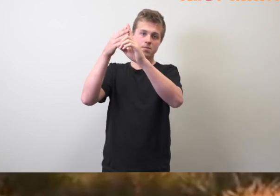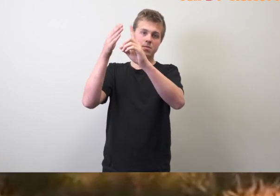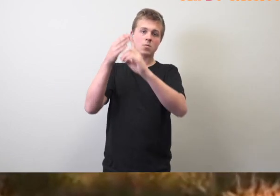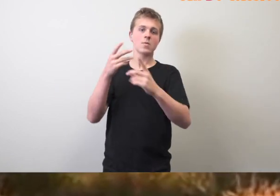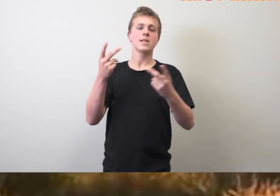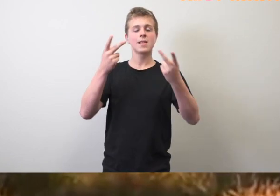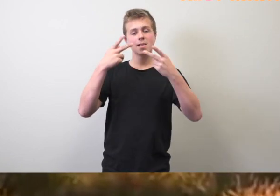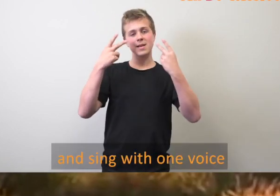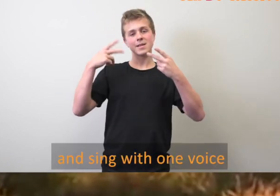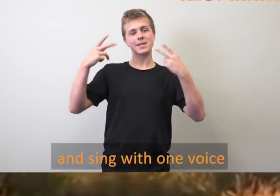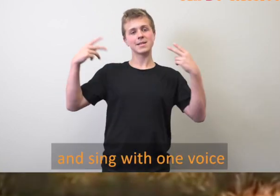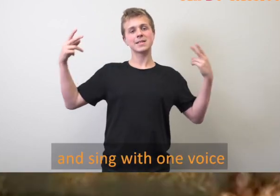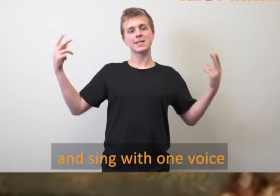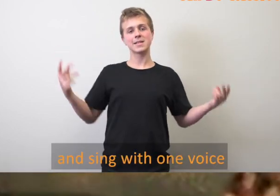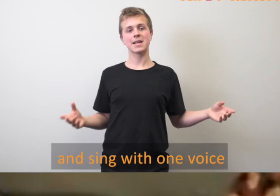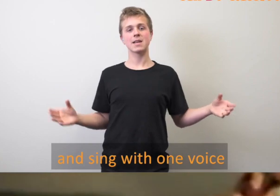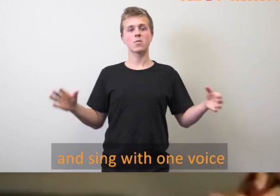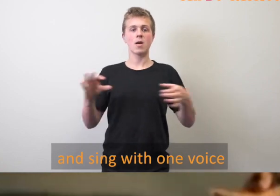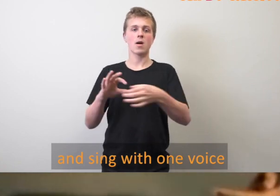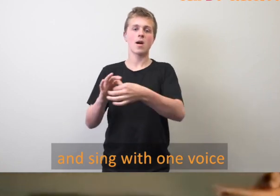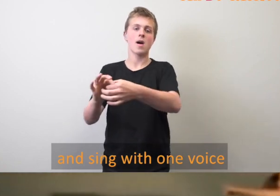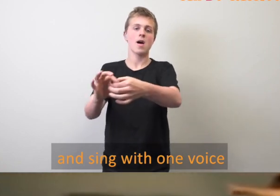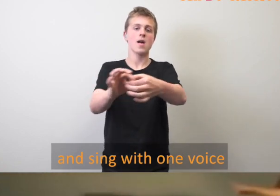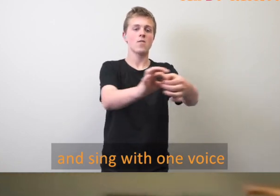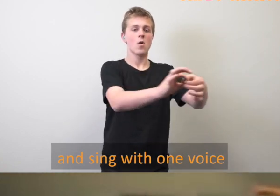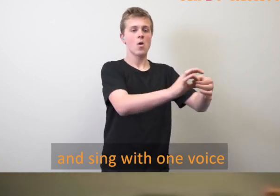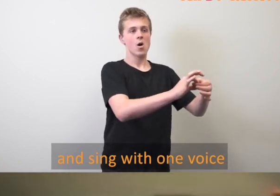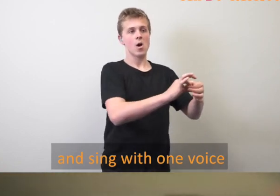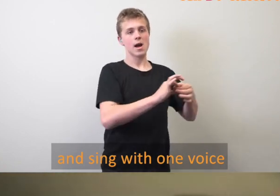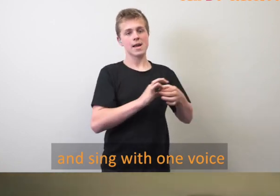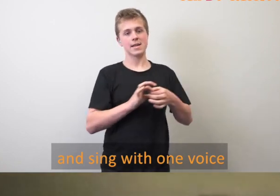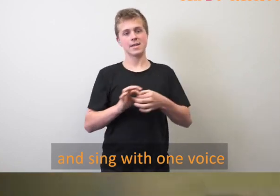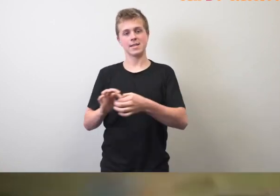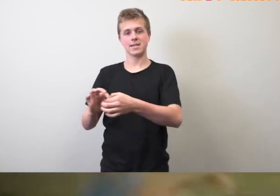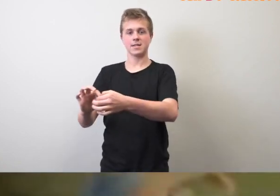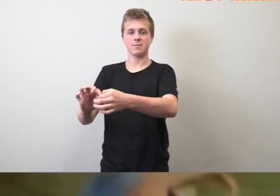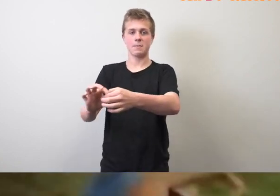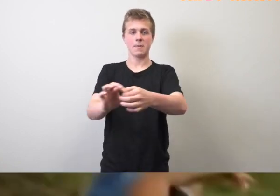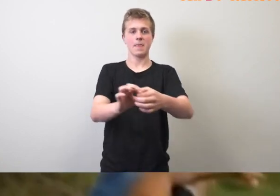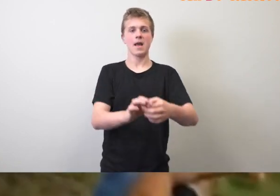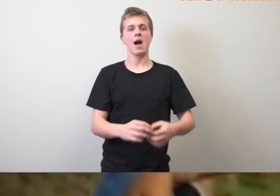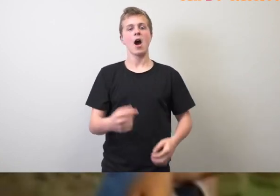and sing with one voice,